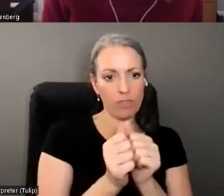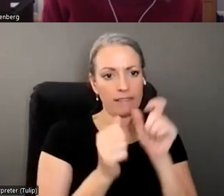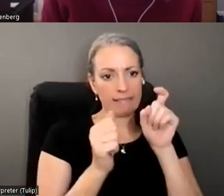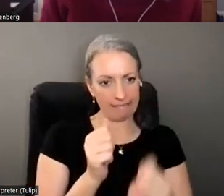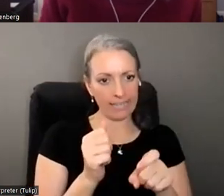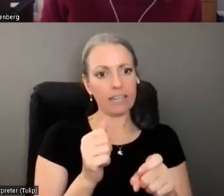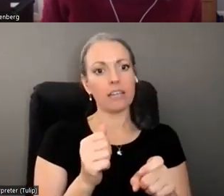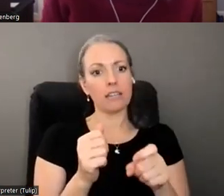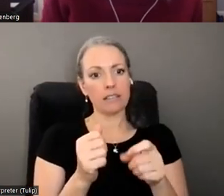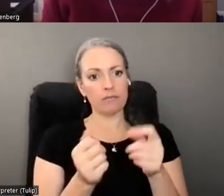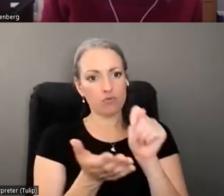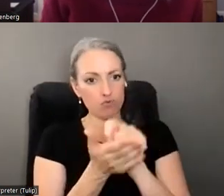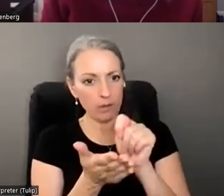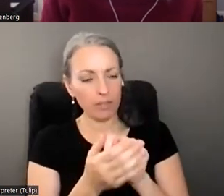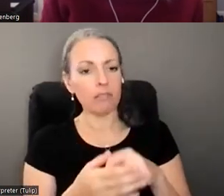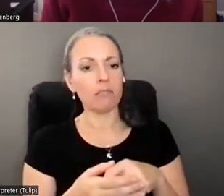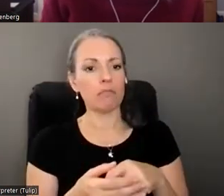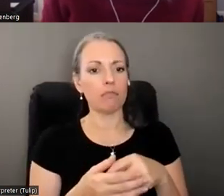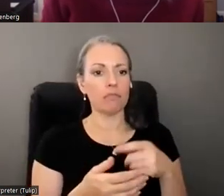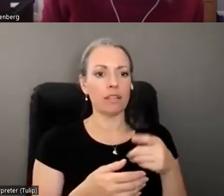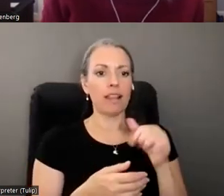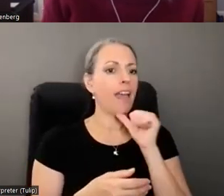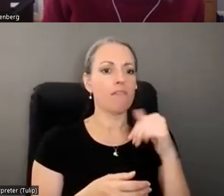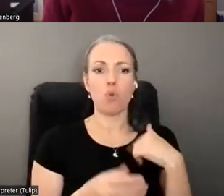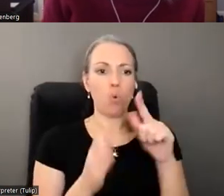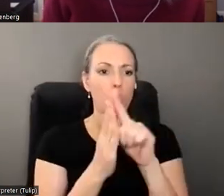decisions and have no legal surrogate representative.